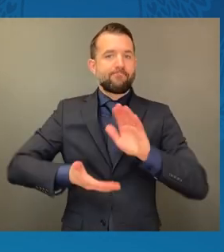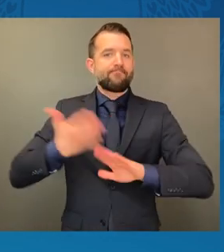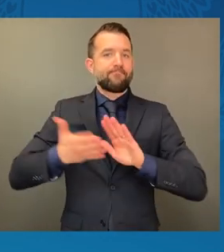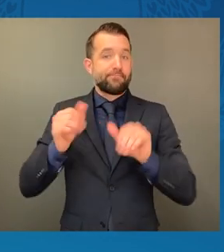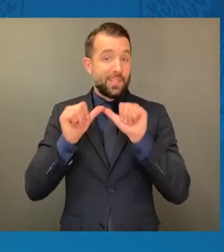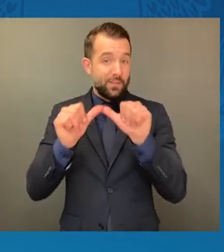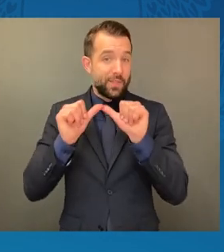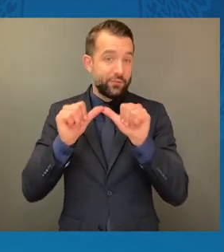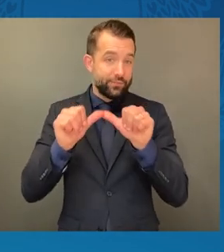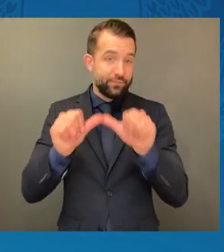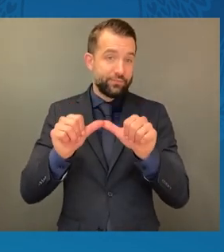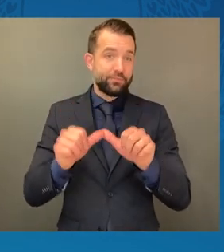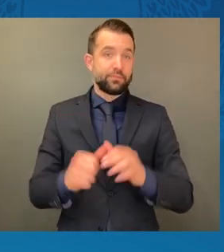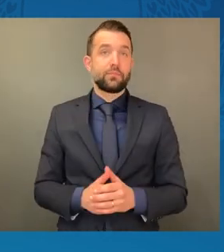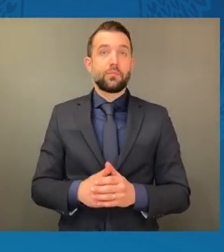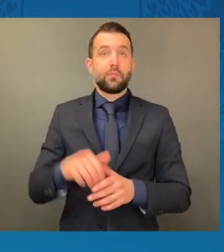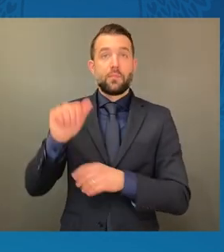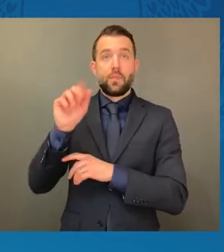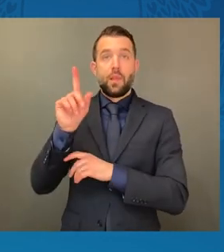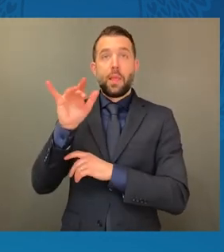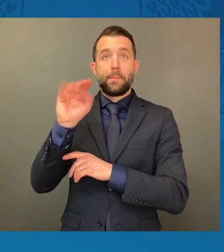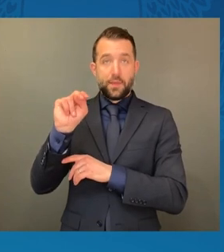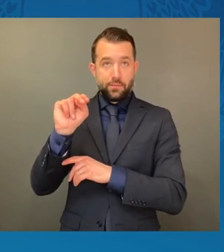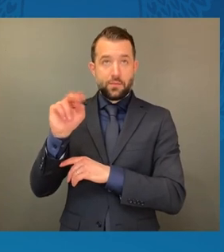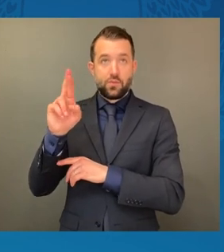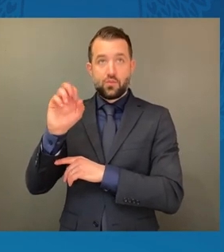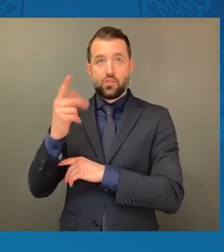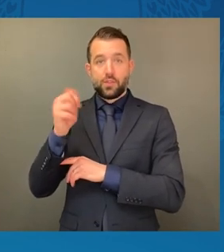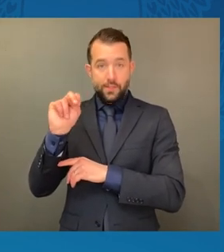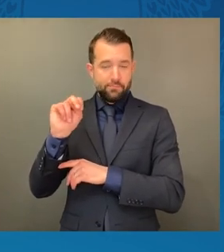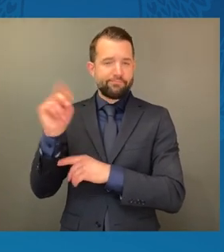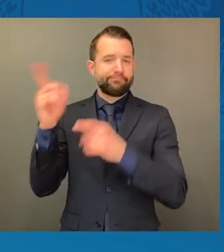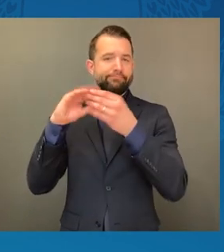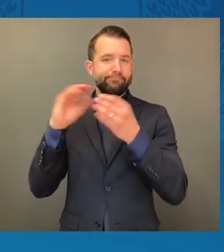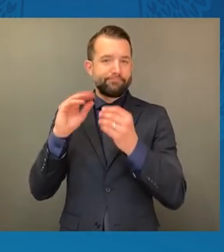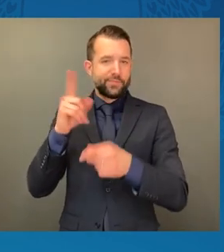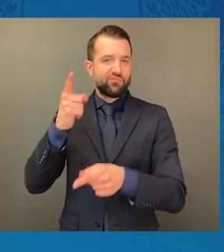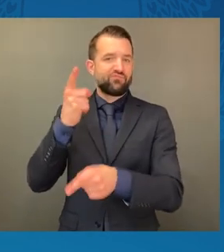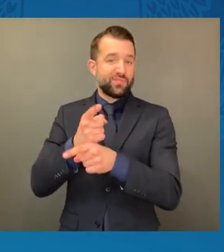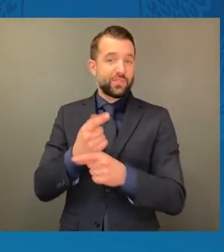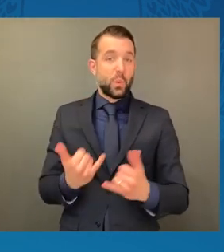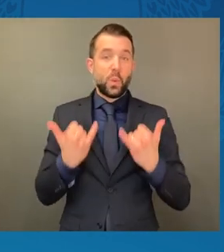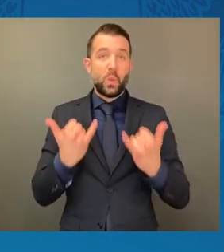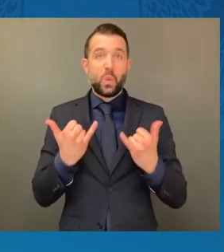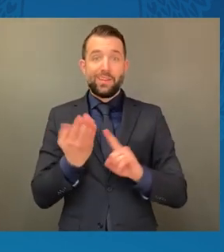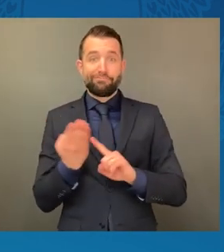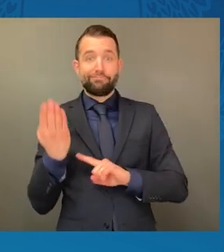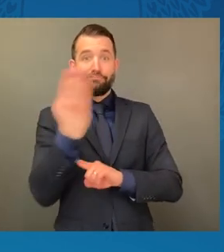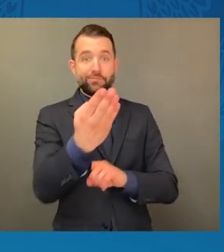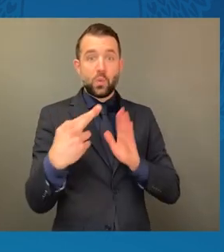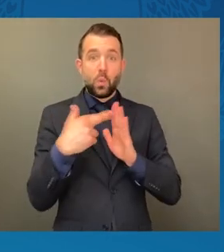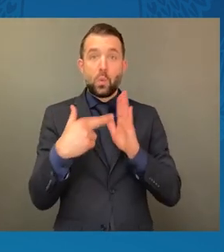Administrator Regan shared, today our EPA is issuing a proposed rule that will significantly, significantly reduce